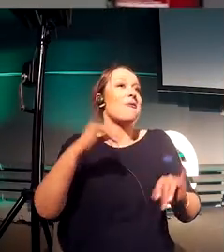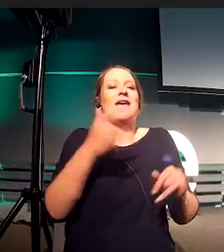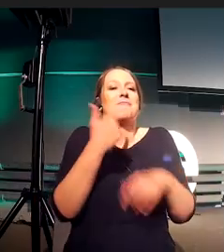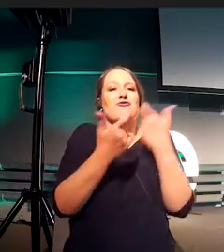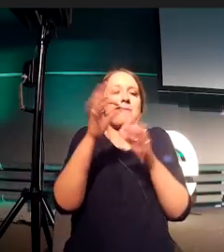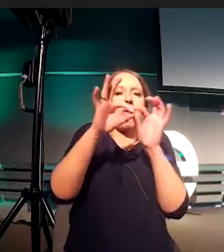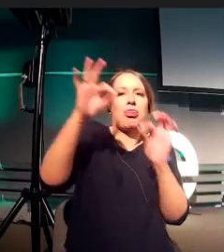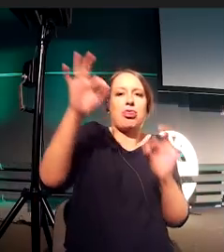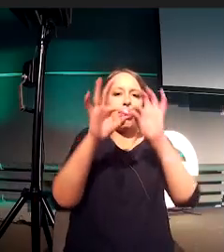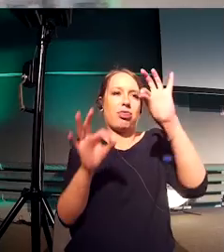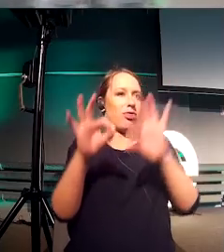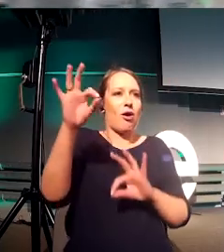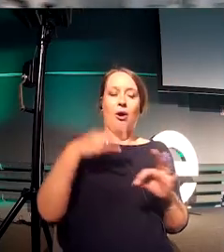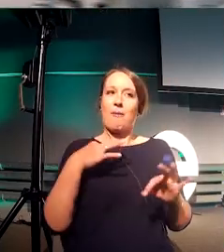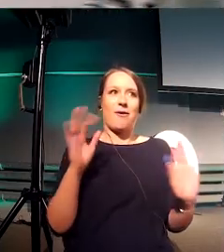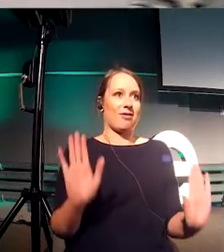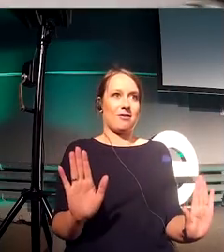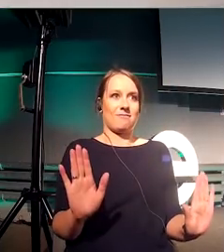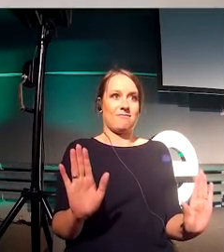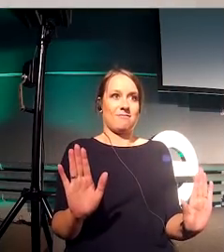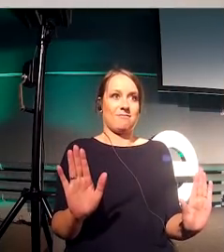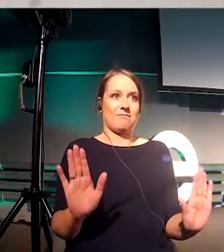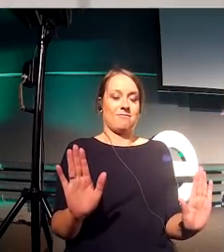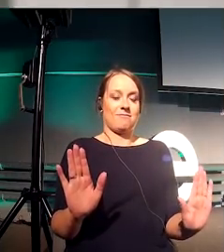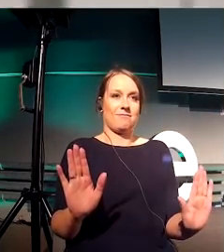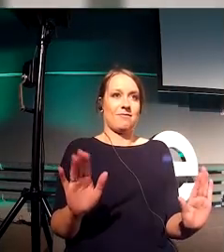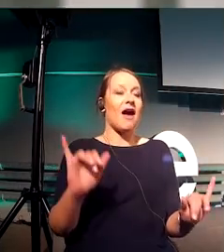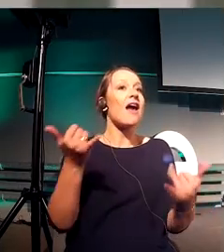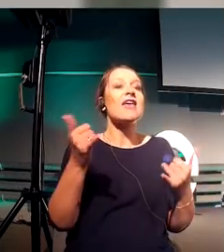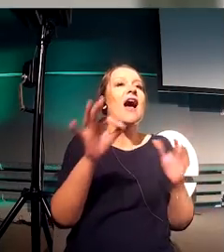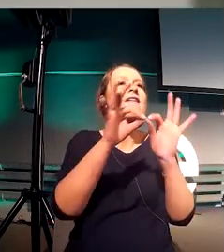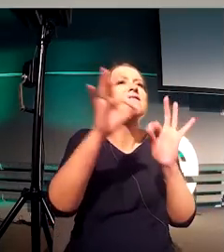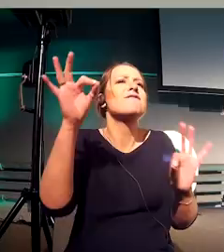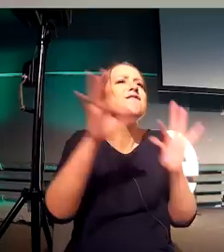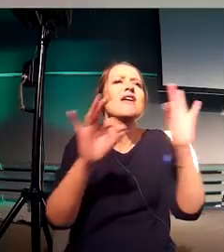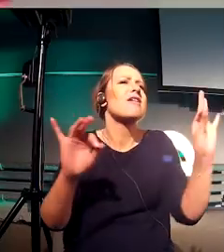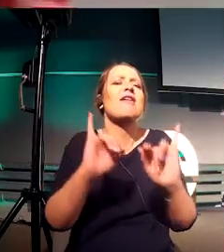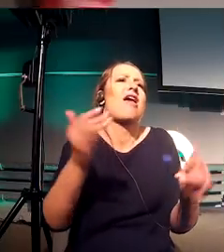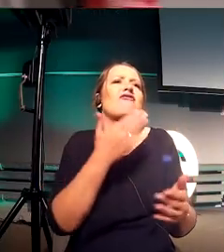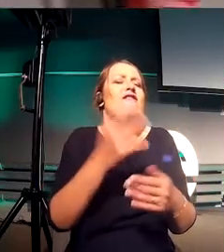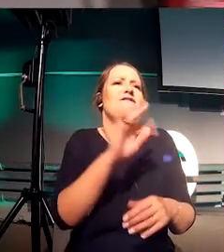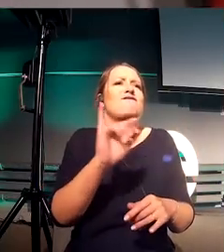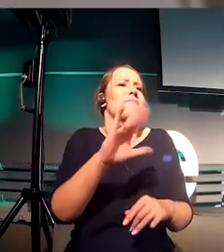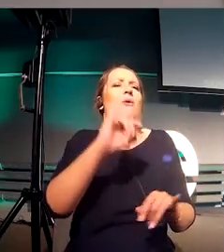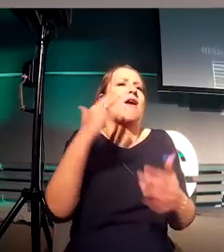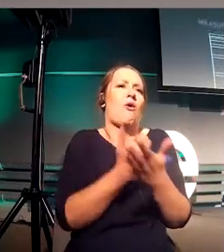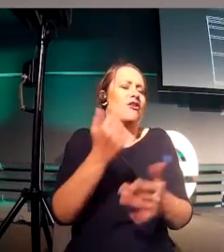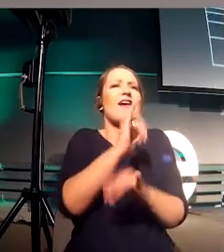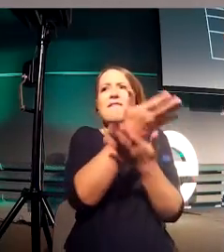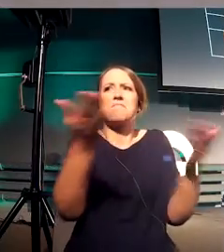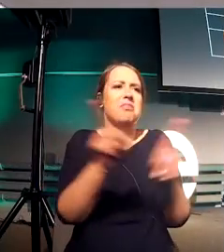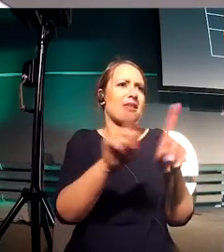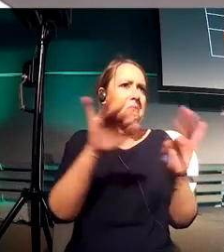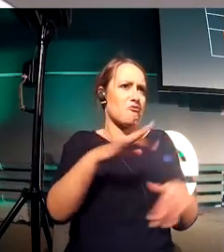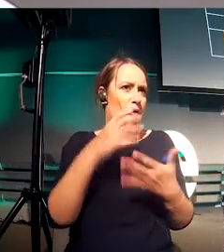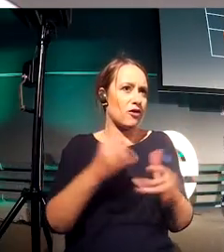How do we actually measure it with FIBO, and how could you use it yourself? There's two main things you need to know